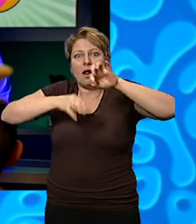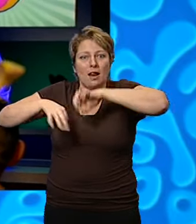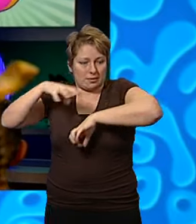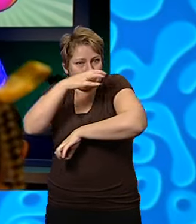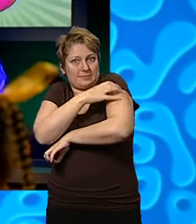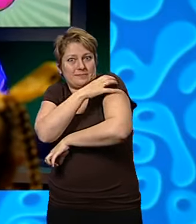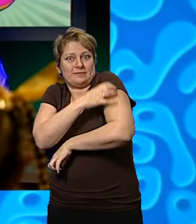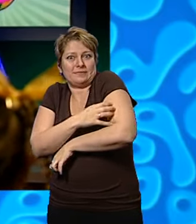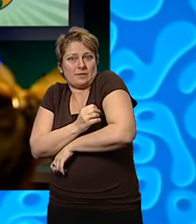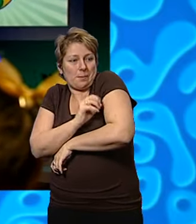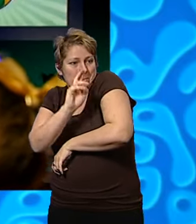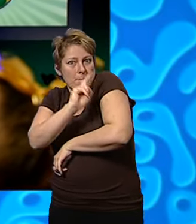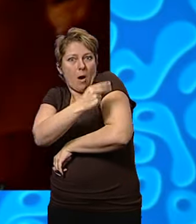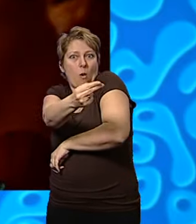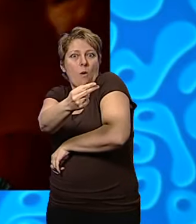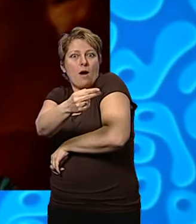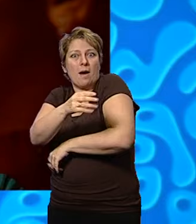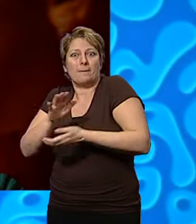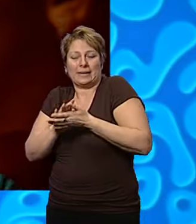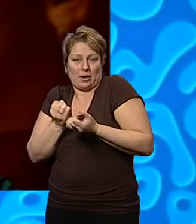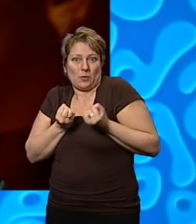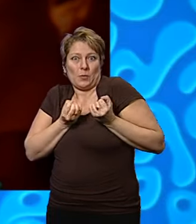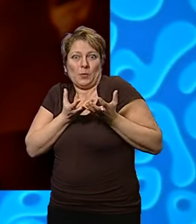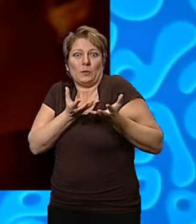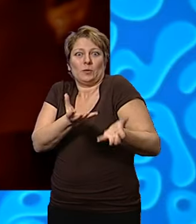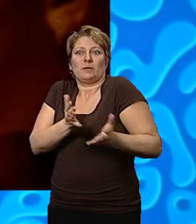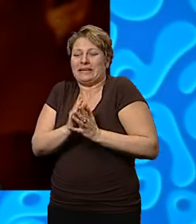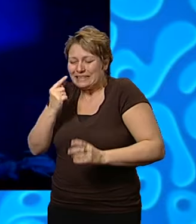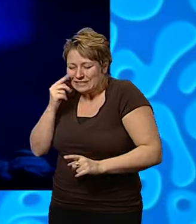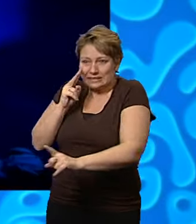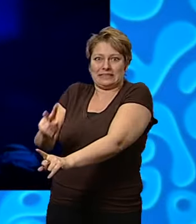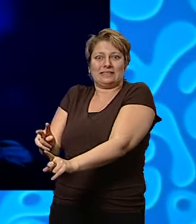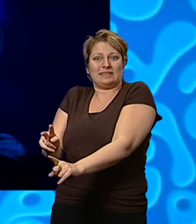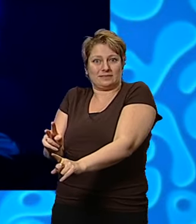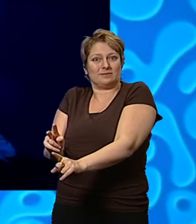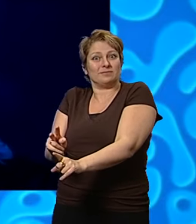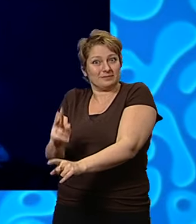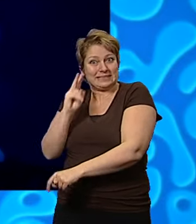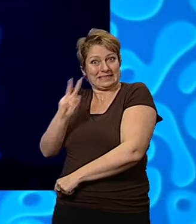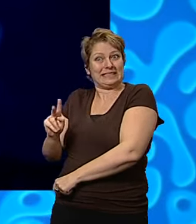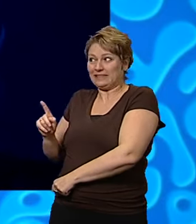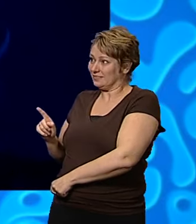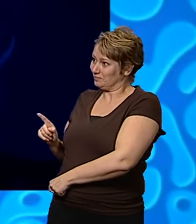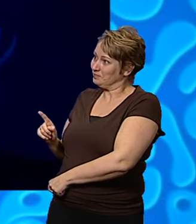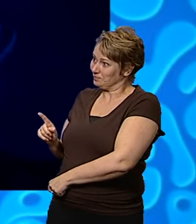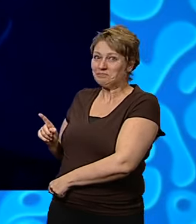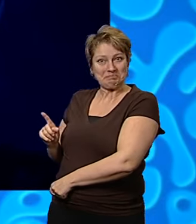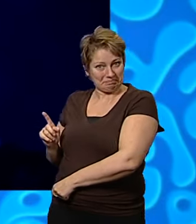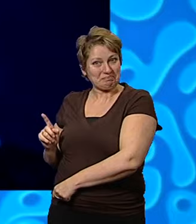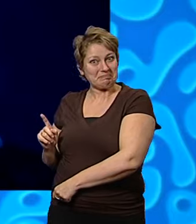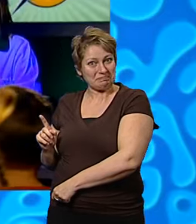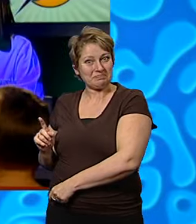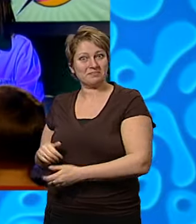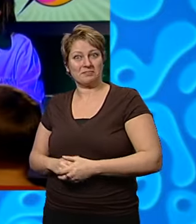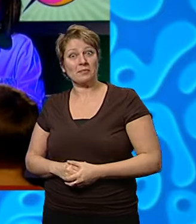And that's the glow that we see, the ultraviolet light being reflected. It makes them a lot easier to spot, doesn't it? Yeah. And